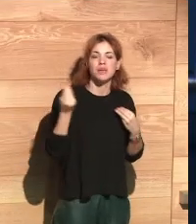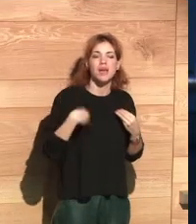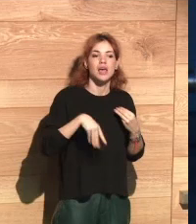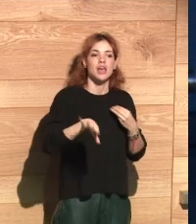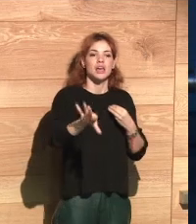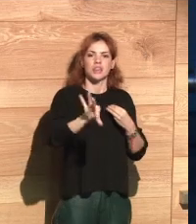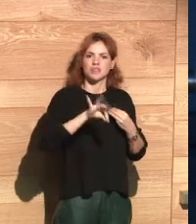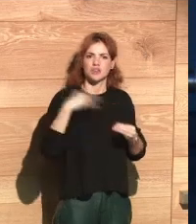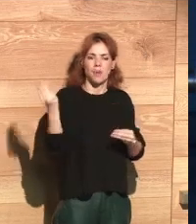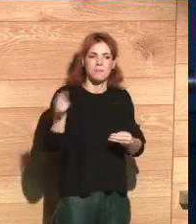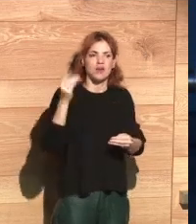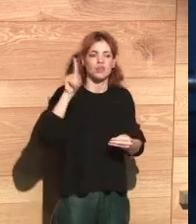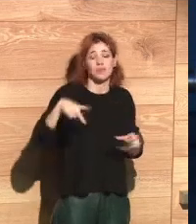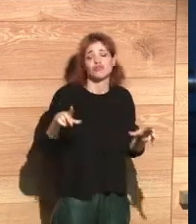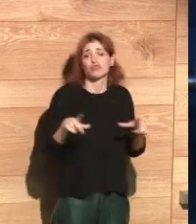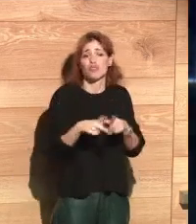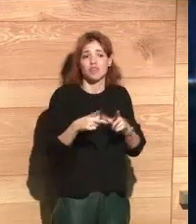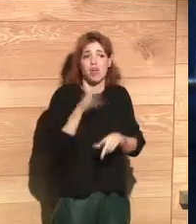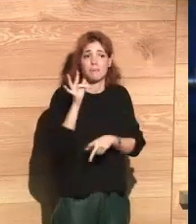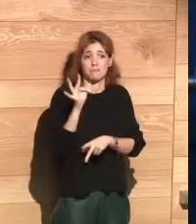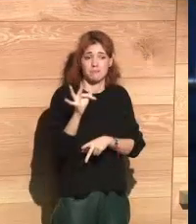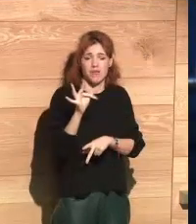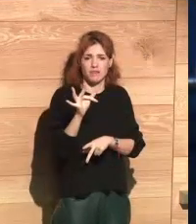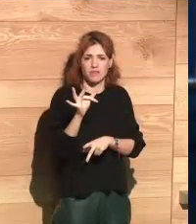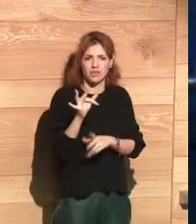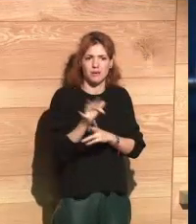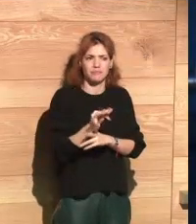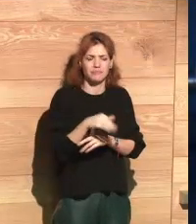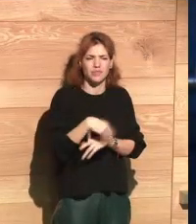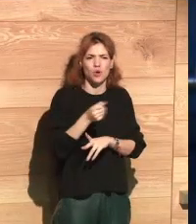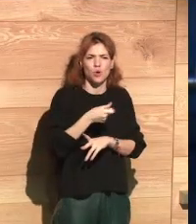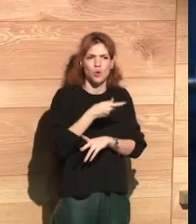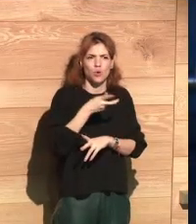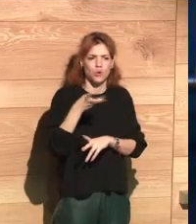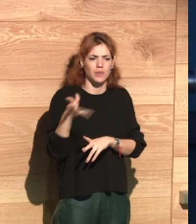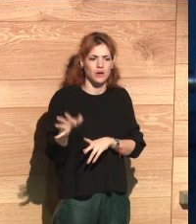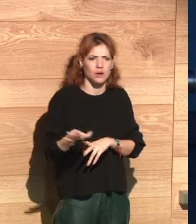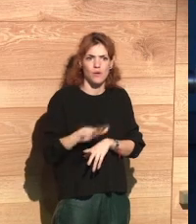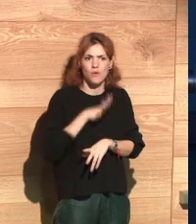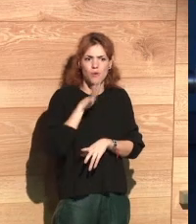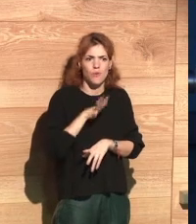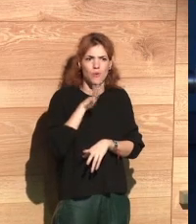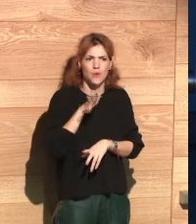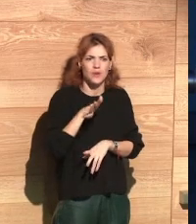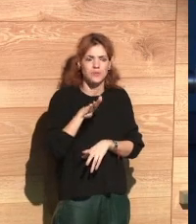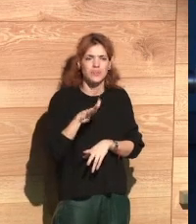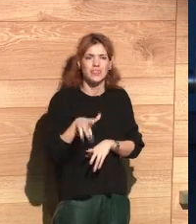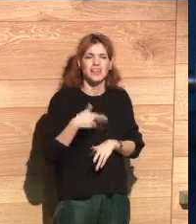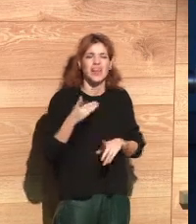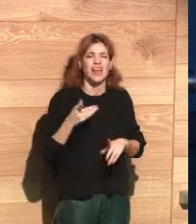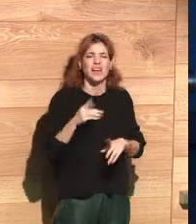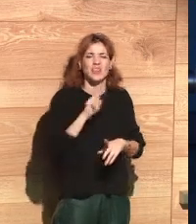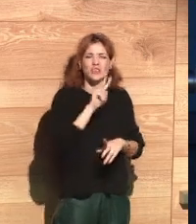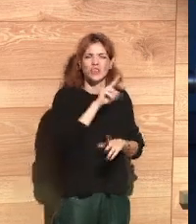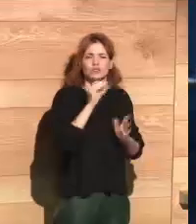devices. And these data actually improve and benefit society and people. Figures are impressive. For 2025,